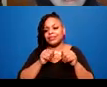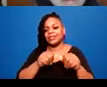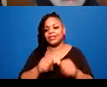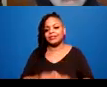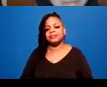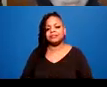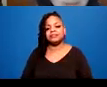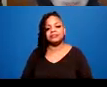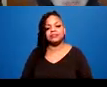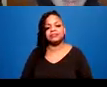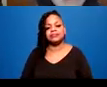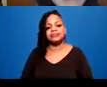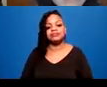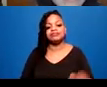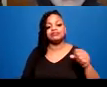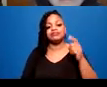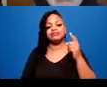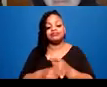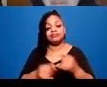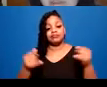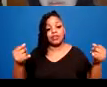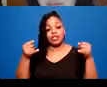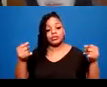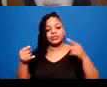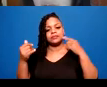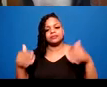learning process. Yes, absolutely.